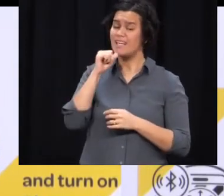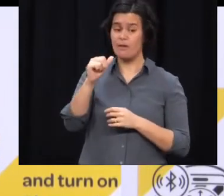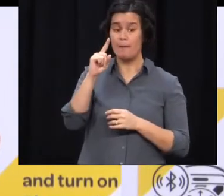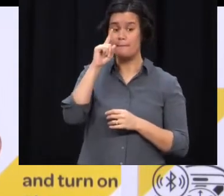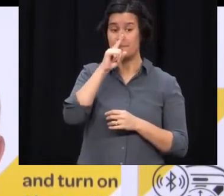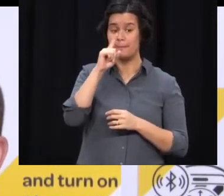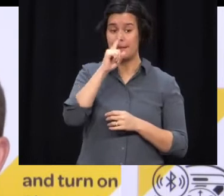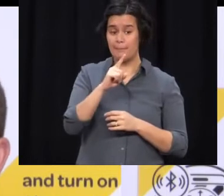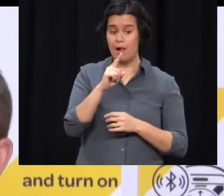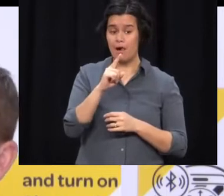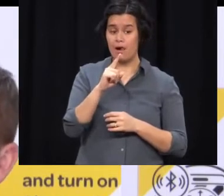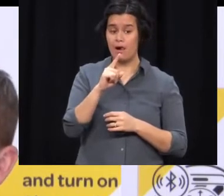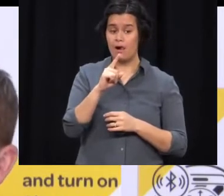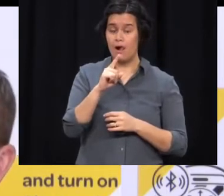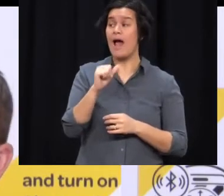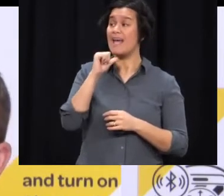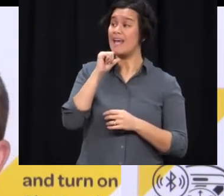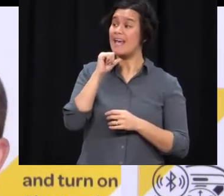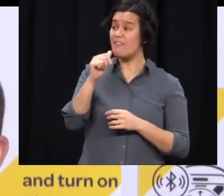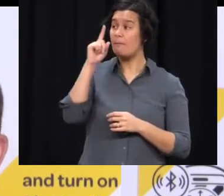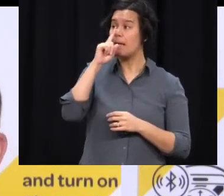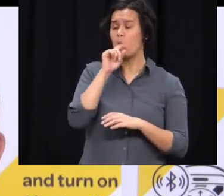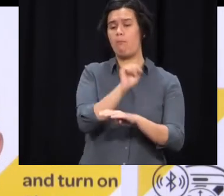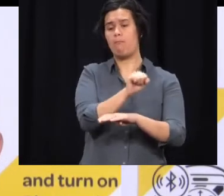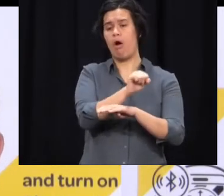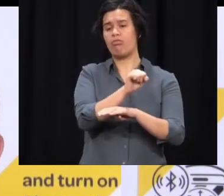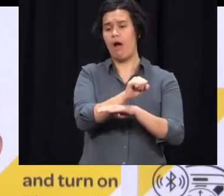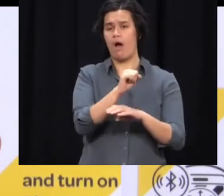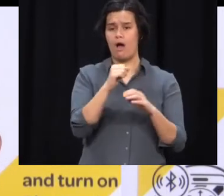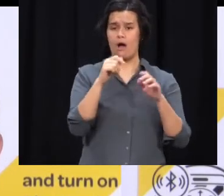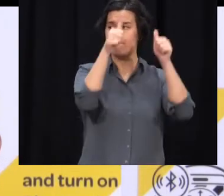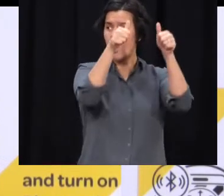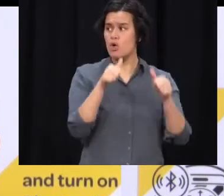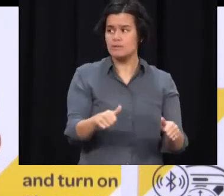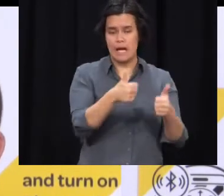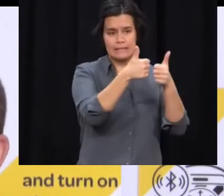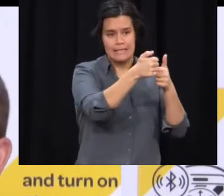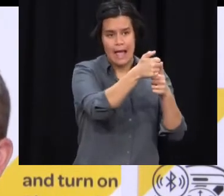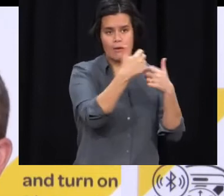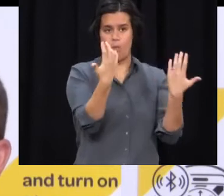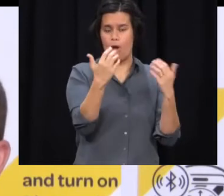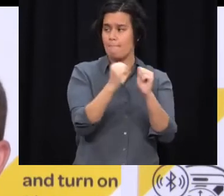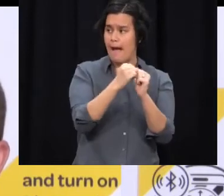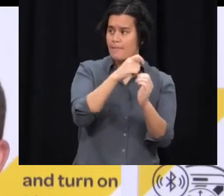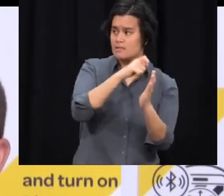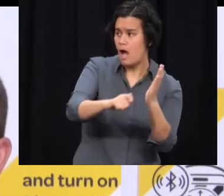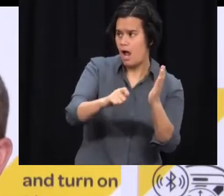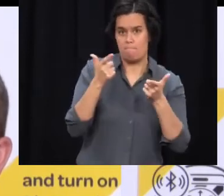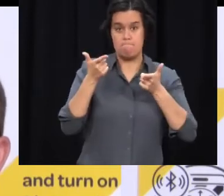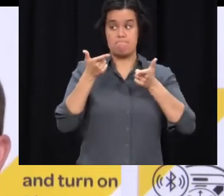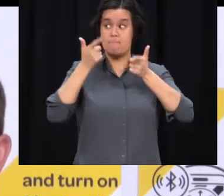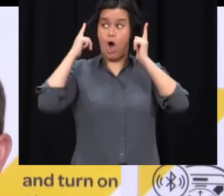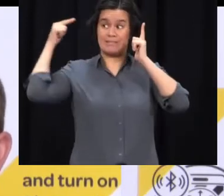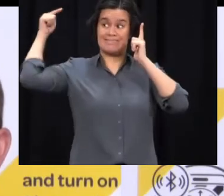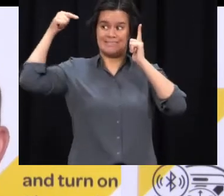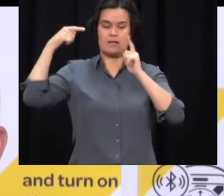penalty in line with what we currently have under the COVID-19 Public Health Response Act, which varies from $300 to $1,000 depending on the